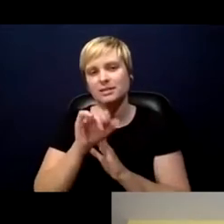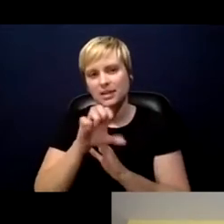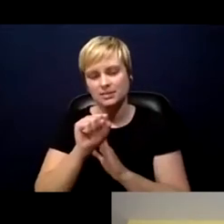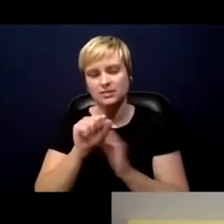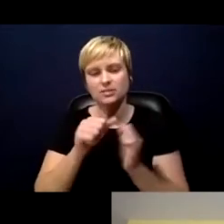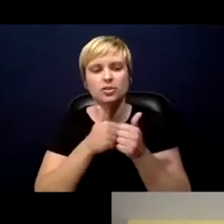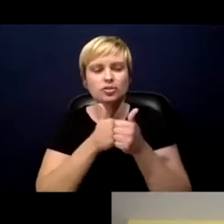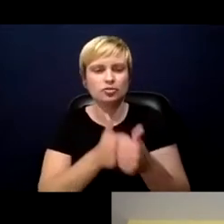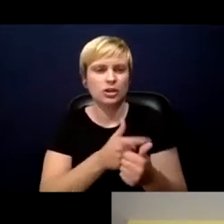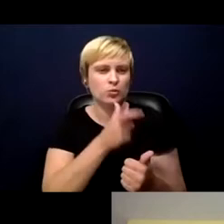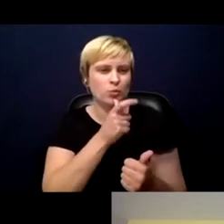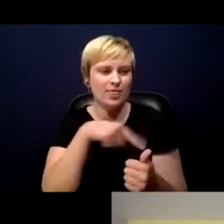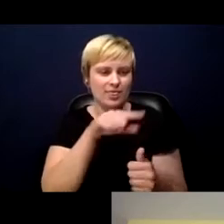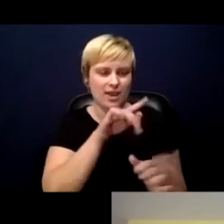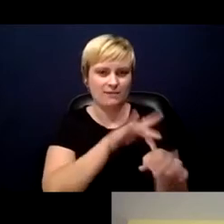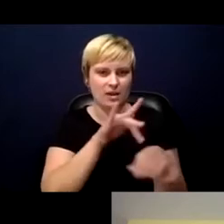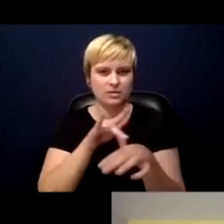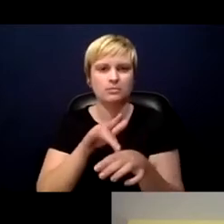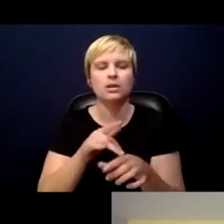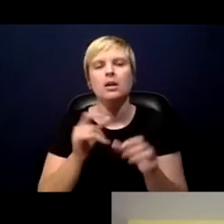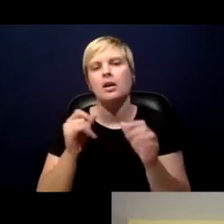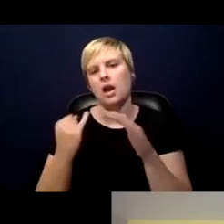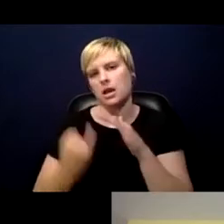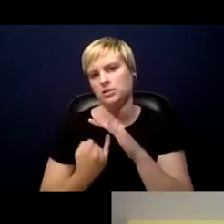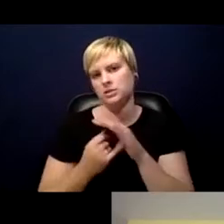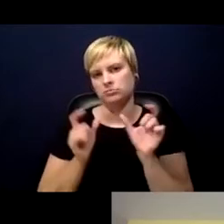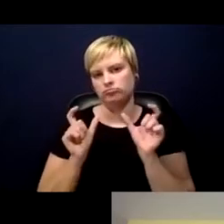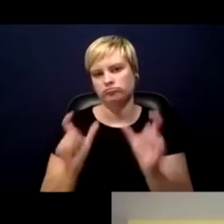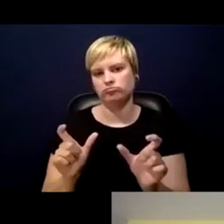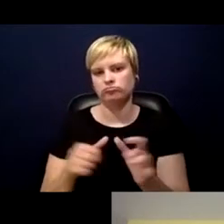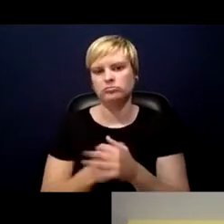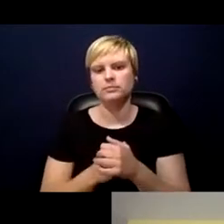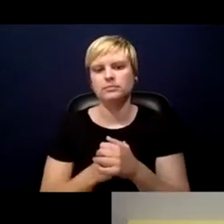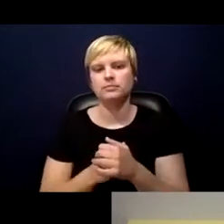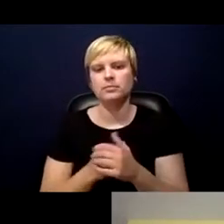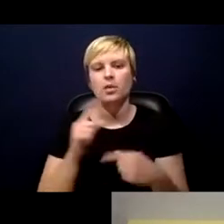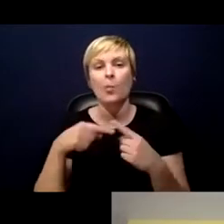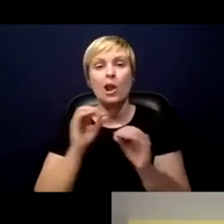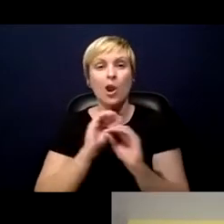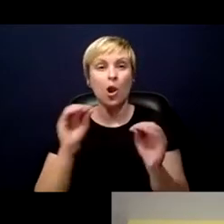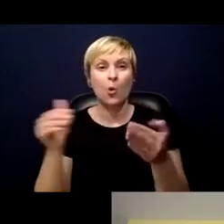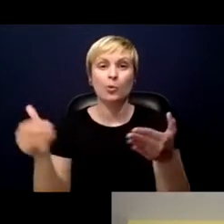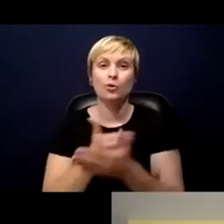put them into isolation. One day are no new contacts. The outbreak is over.